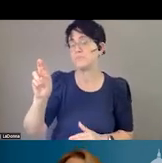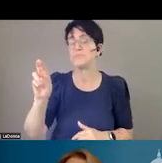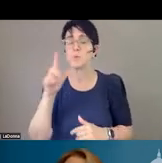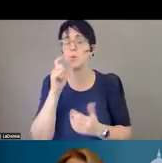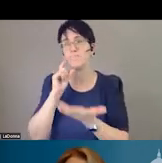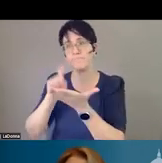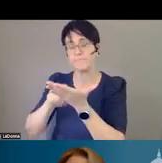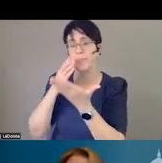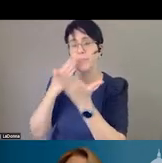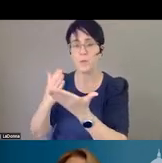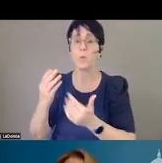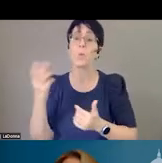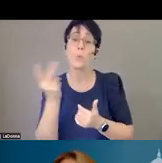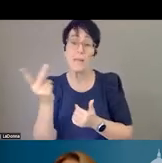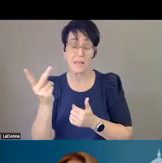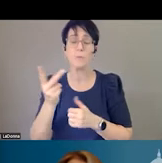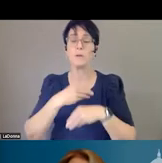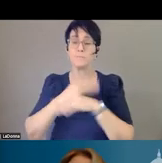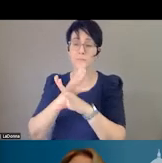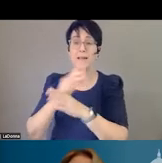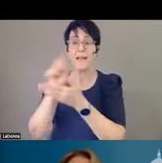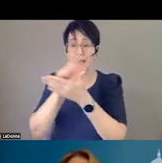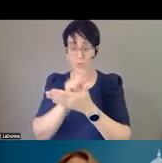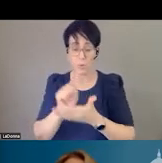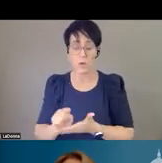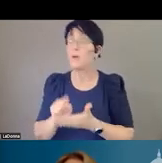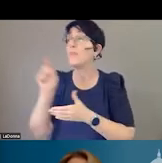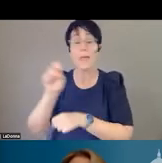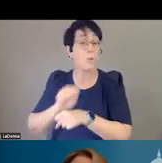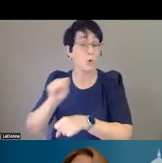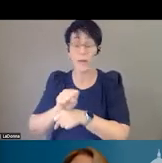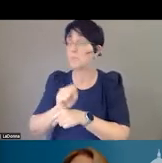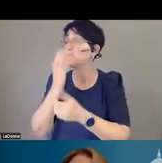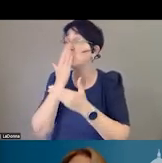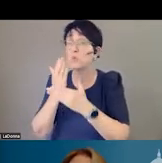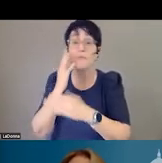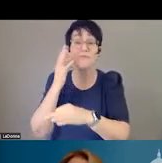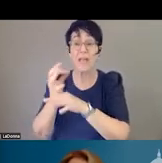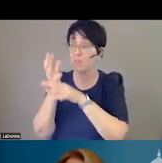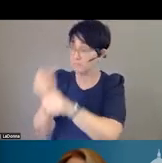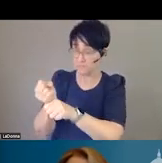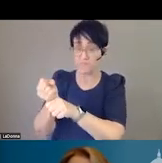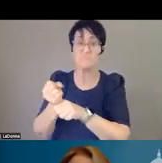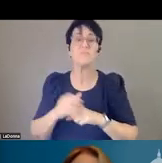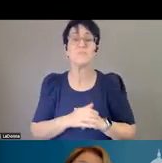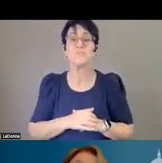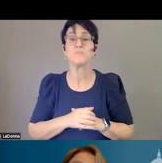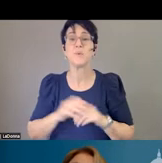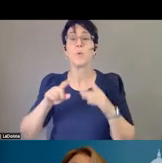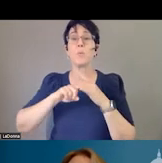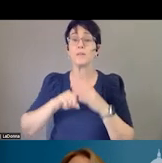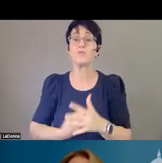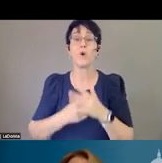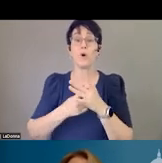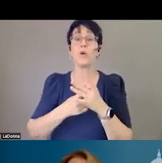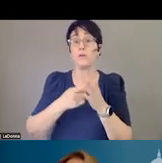say, we did negotiate. They worked in good faith with us. I'm really proud we had the fee. You know, it starts at $0.24 and